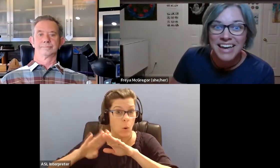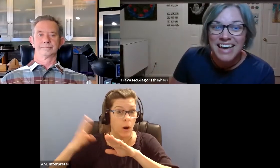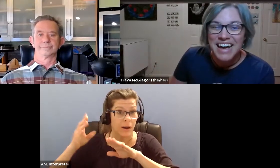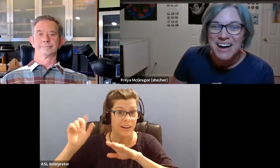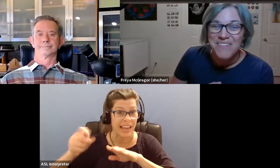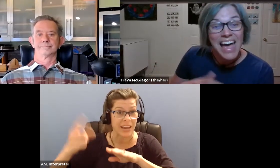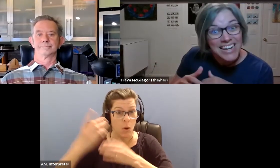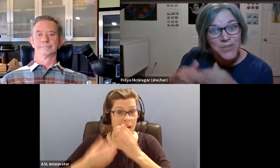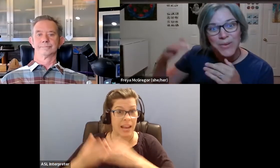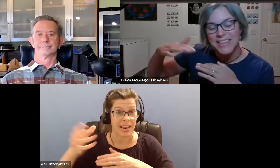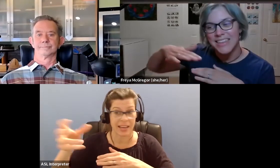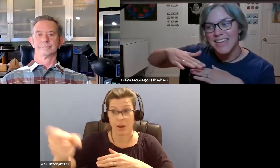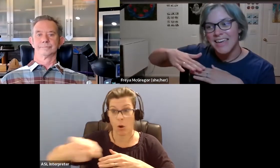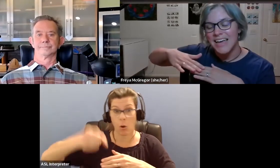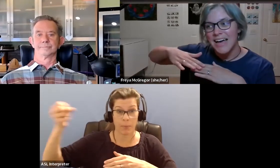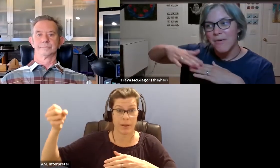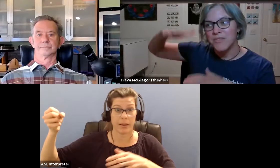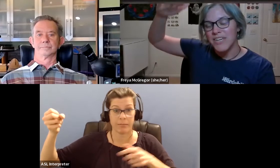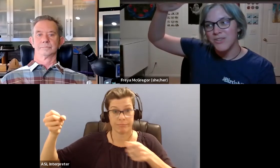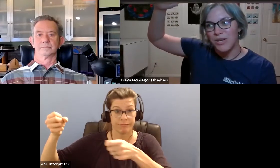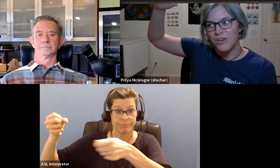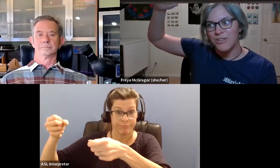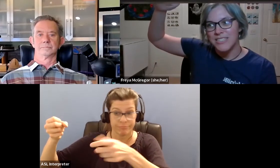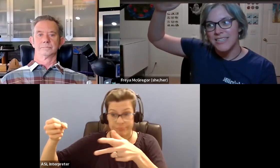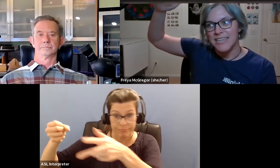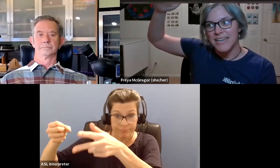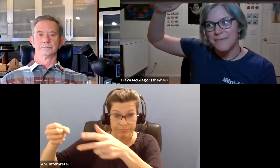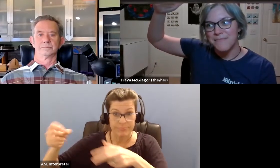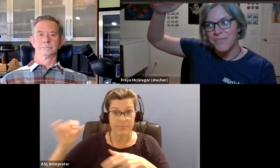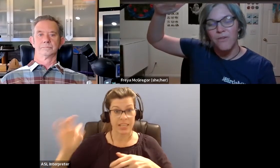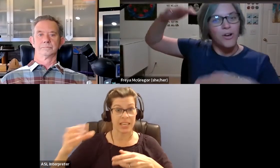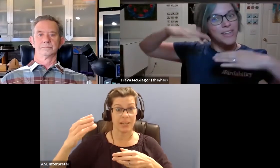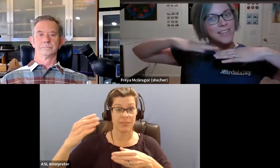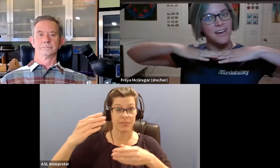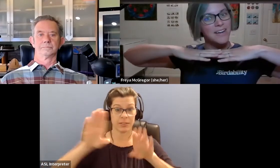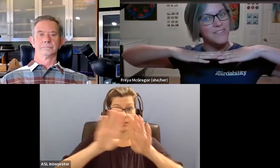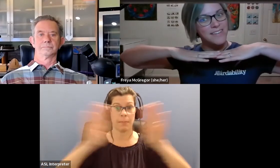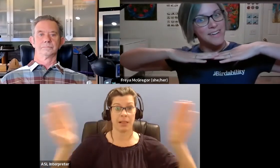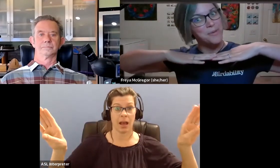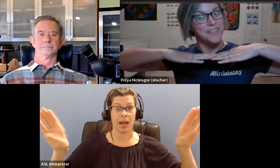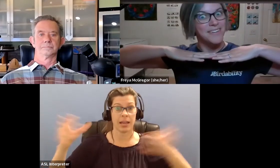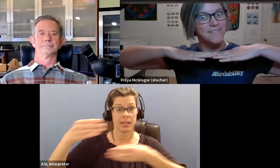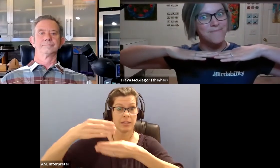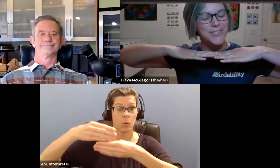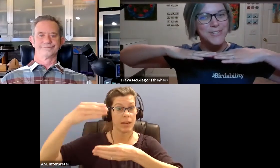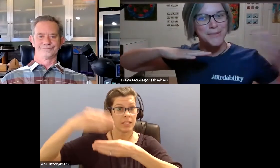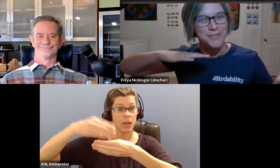wheelchair. Um, and whether the, uh, observation windows, um, are only at the height of a standing person. So someone